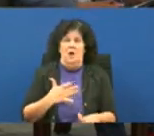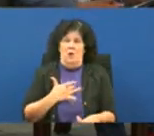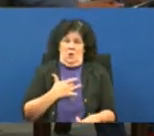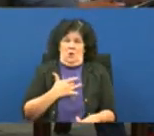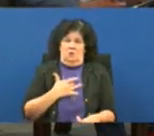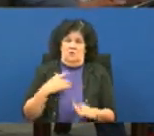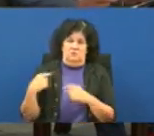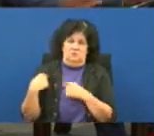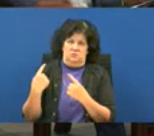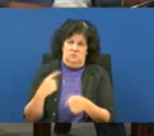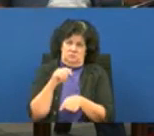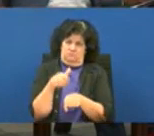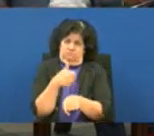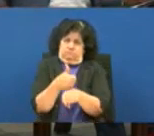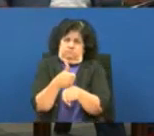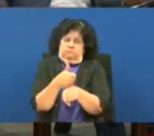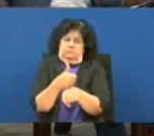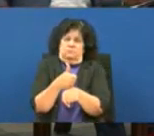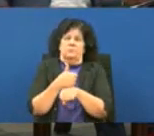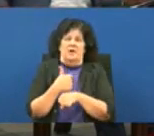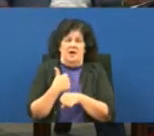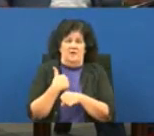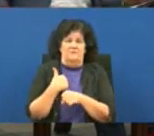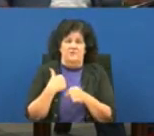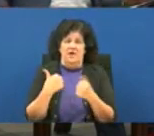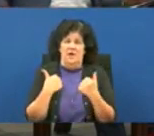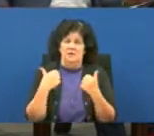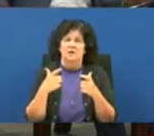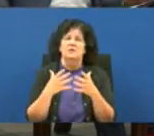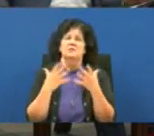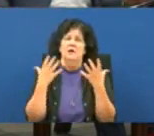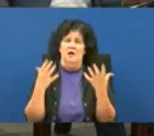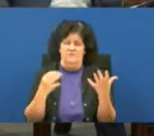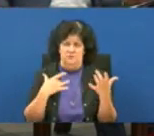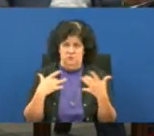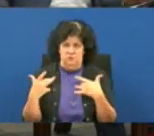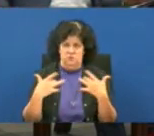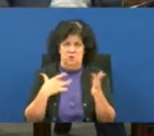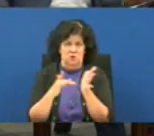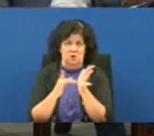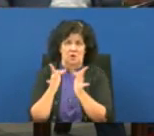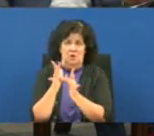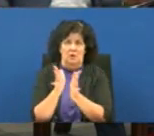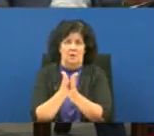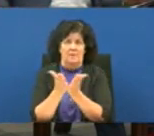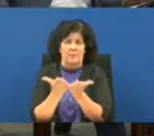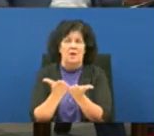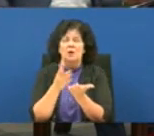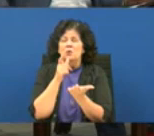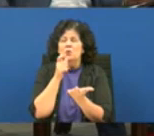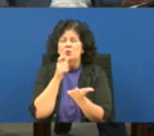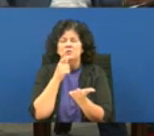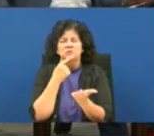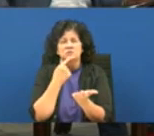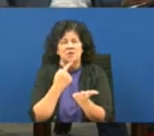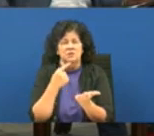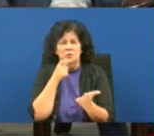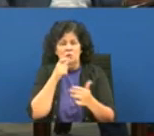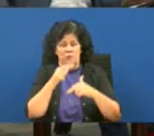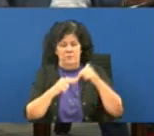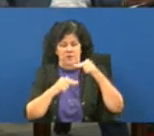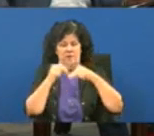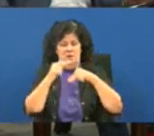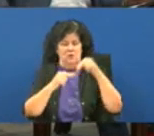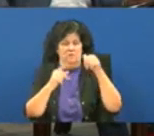and i have had great concern from the beginning the bible says who would build a building without first considering the cost